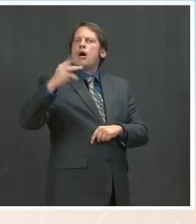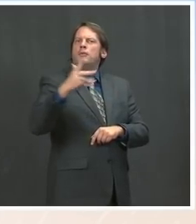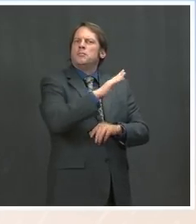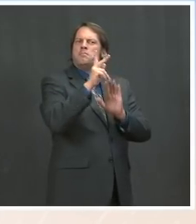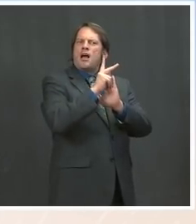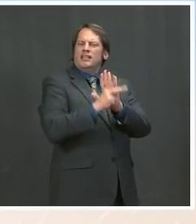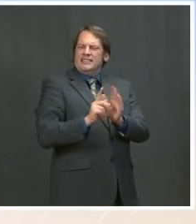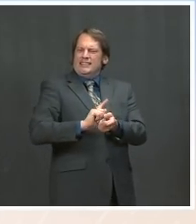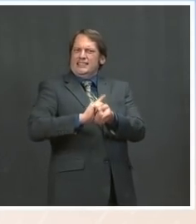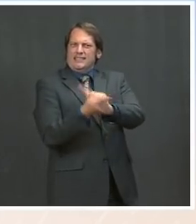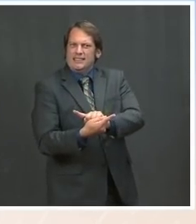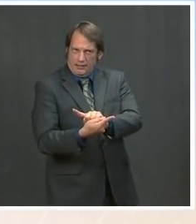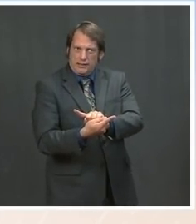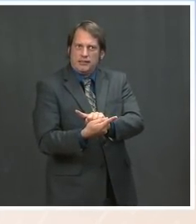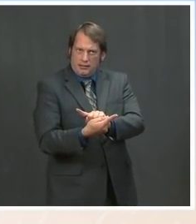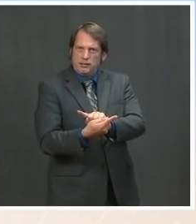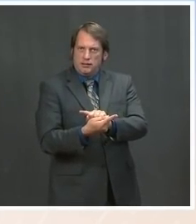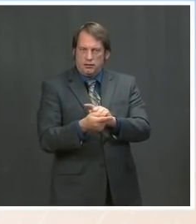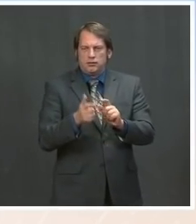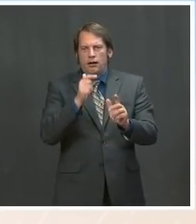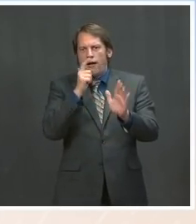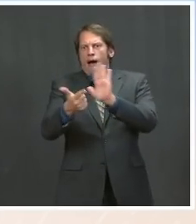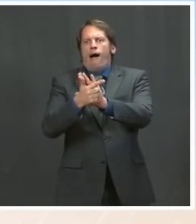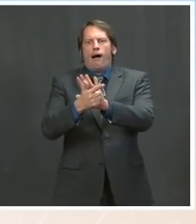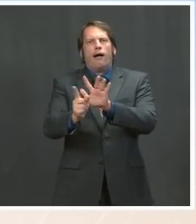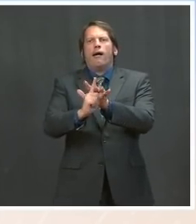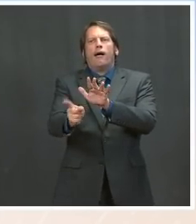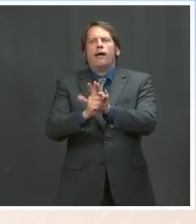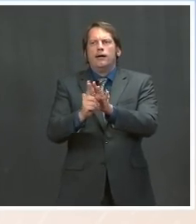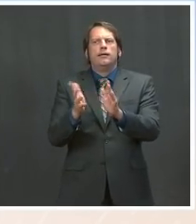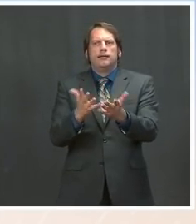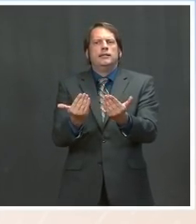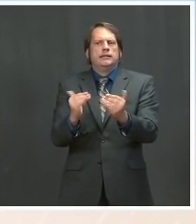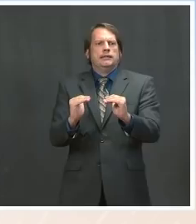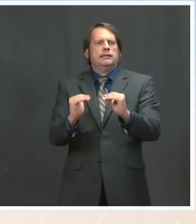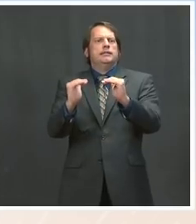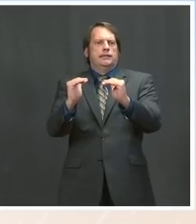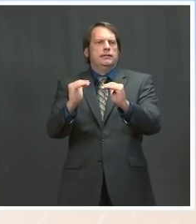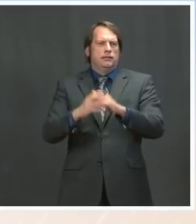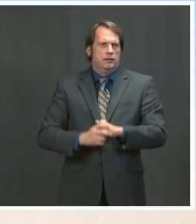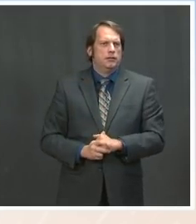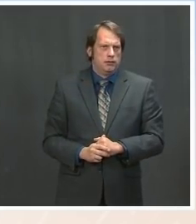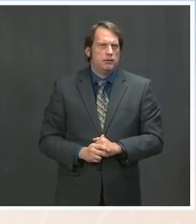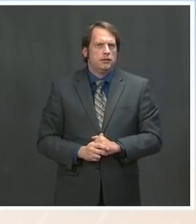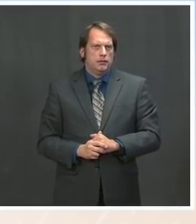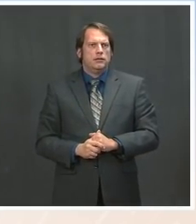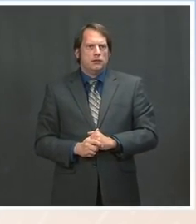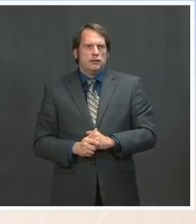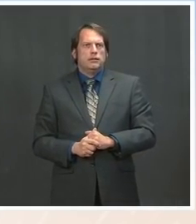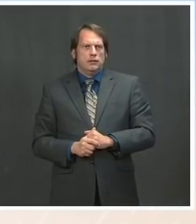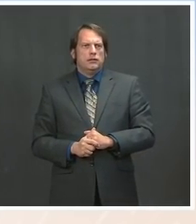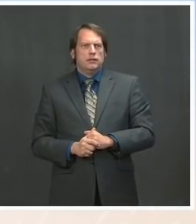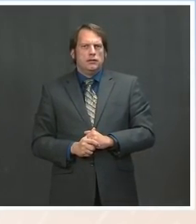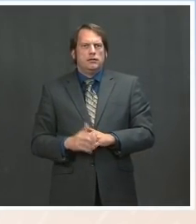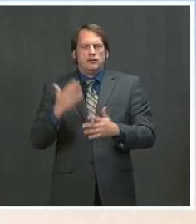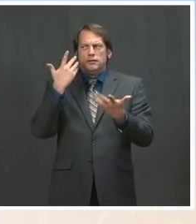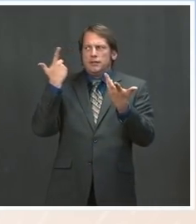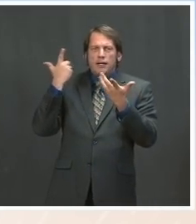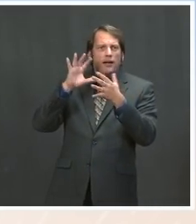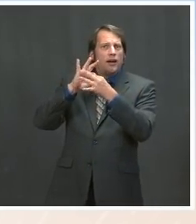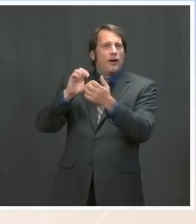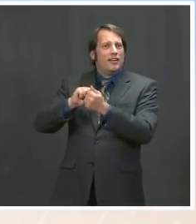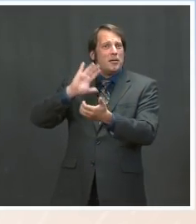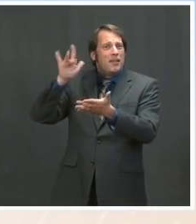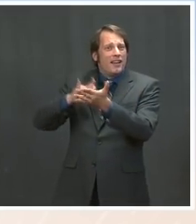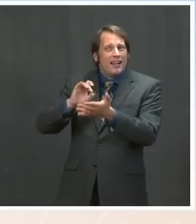So, there were many parts of the Middle East, parts of Africa where refugees could not apply and could not come into the United States. And, part,